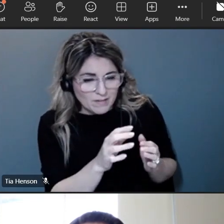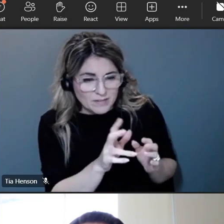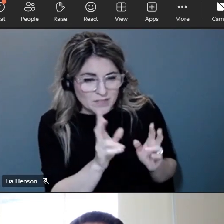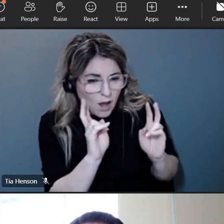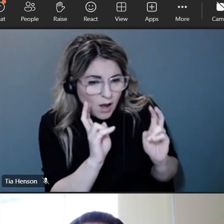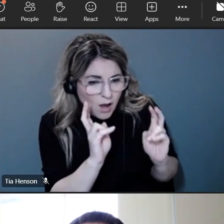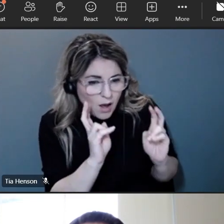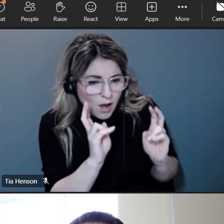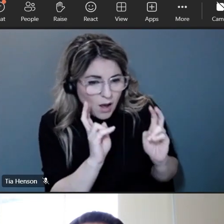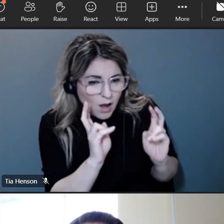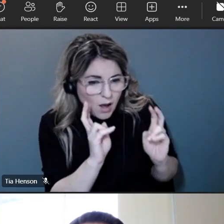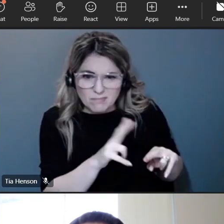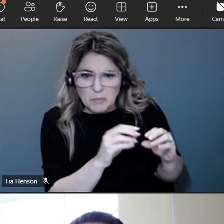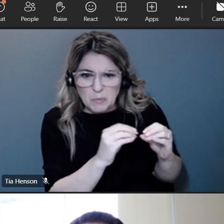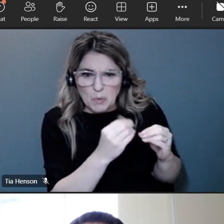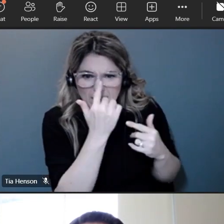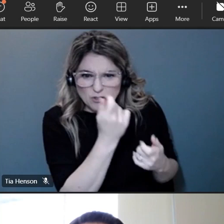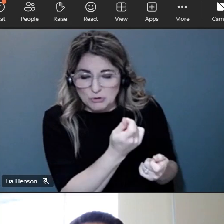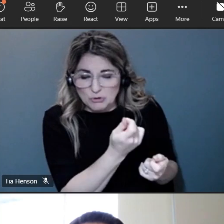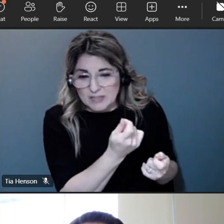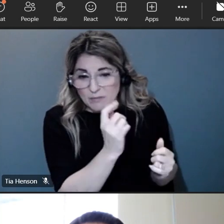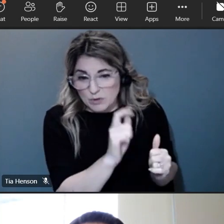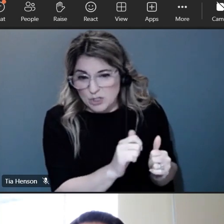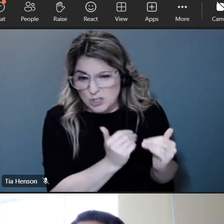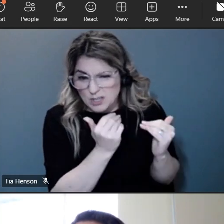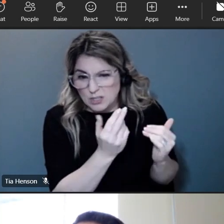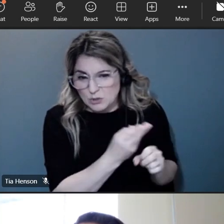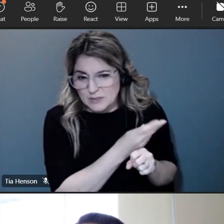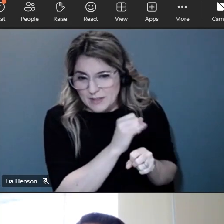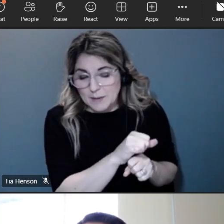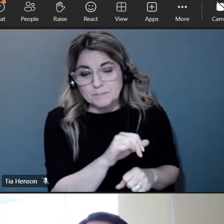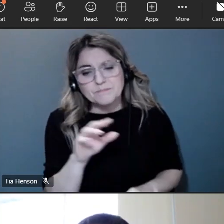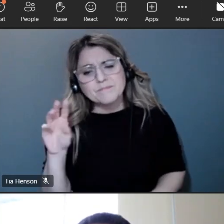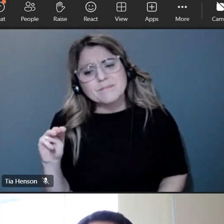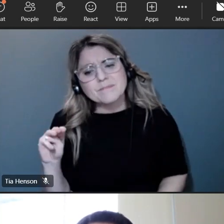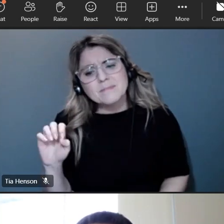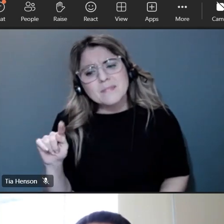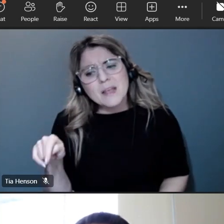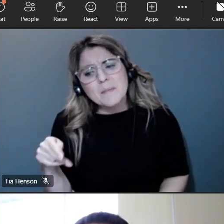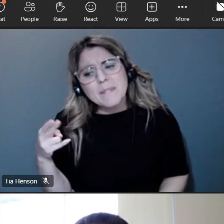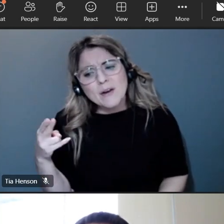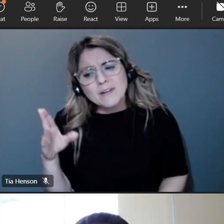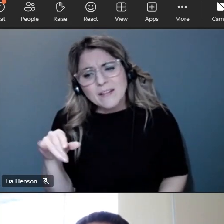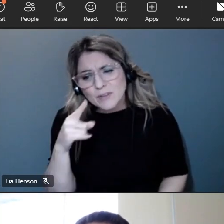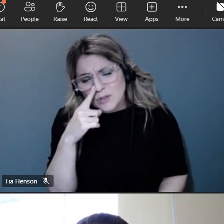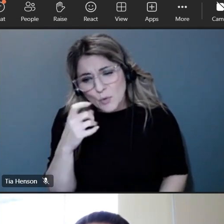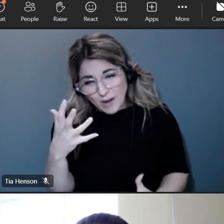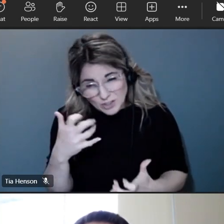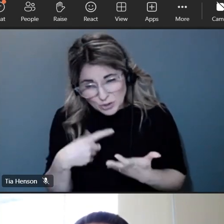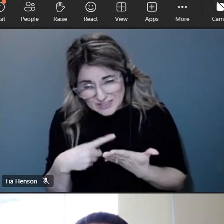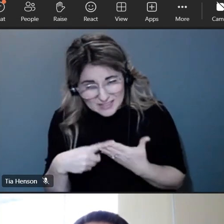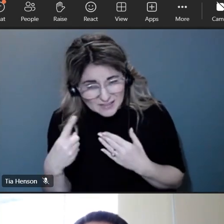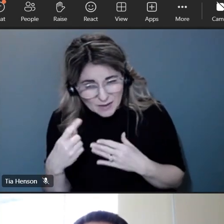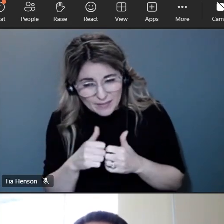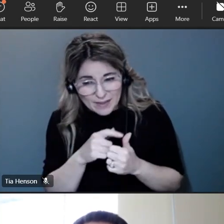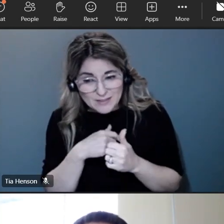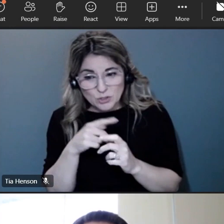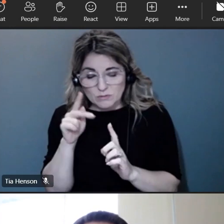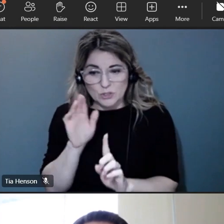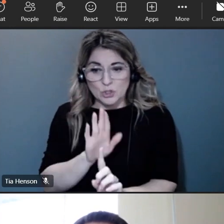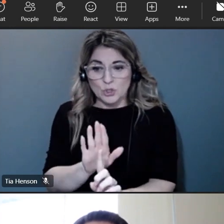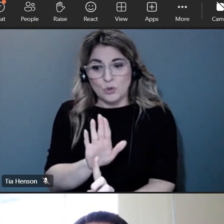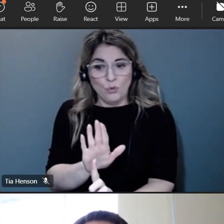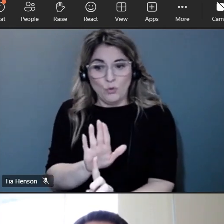be elevated as well but that's one that's out there um meredith anything you want to weigh in on on at this point just as the person that